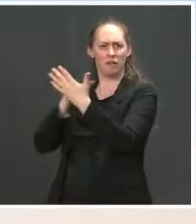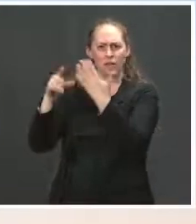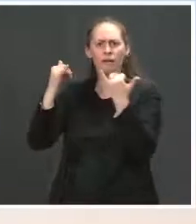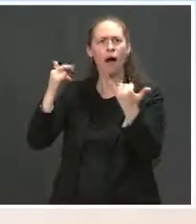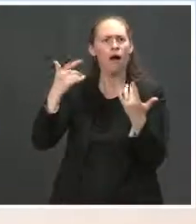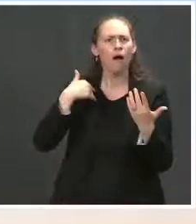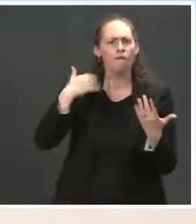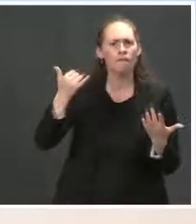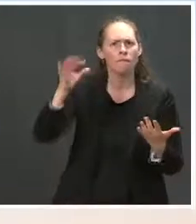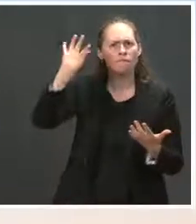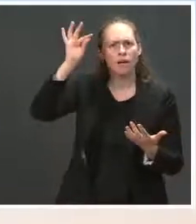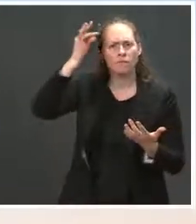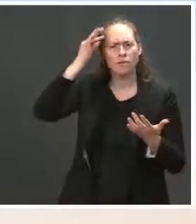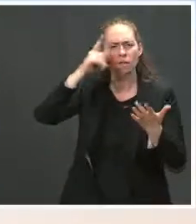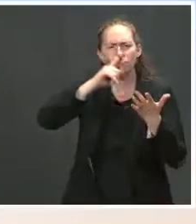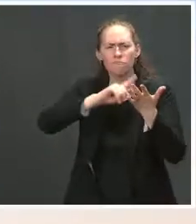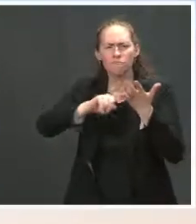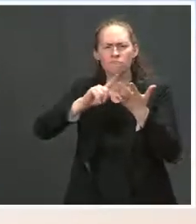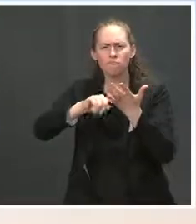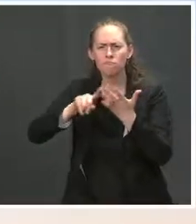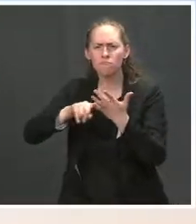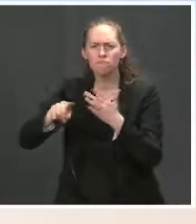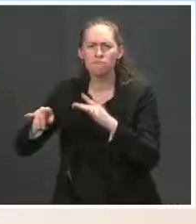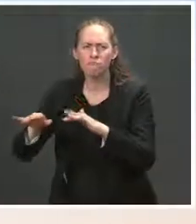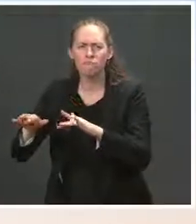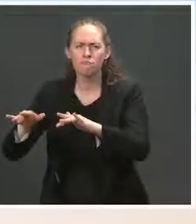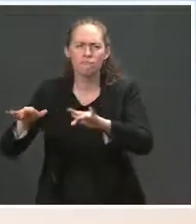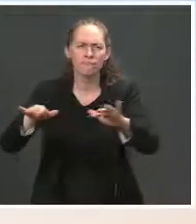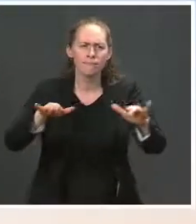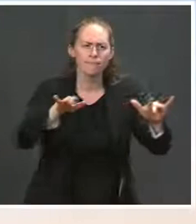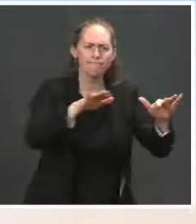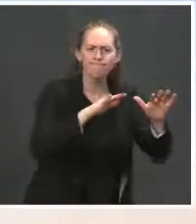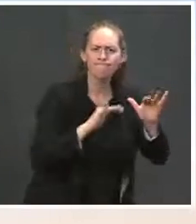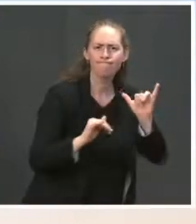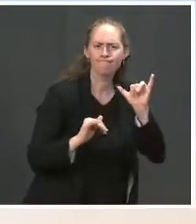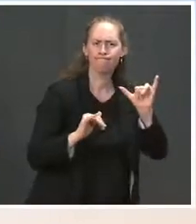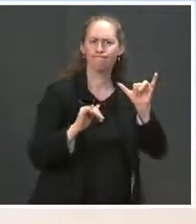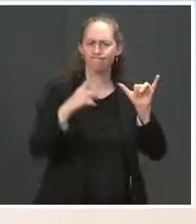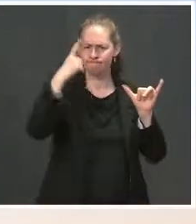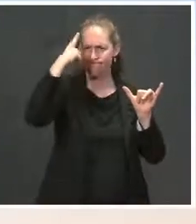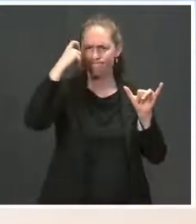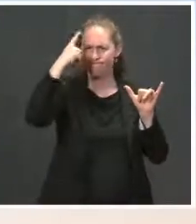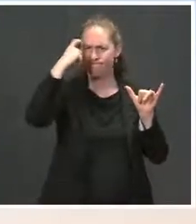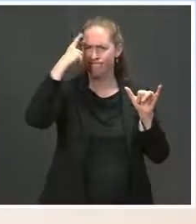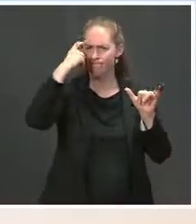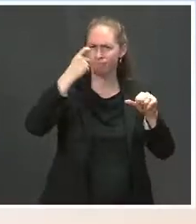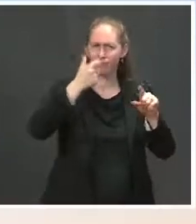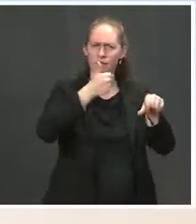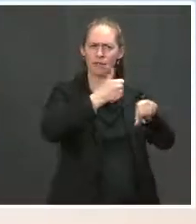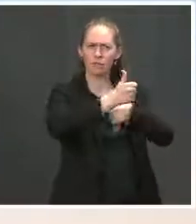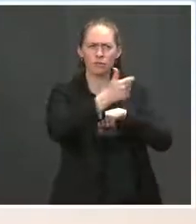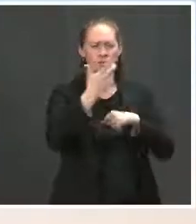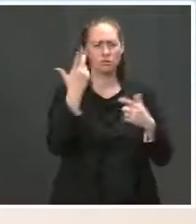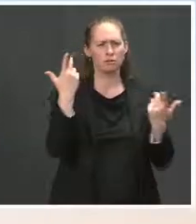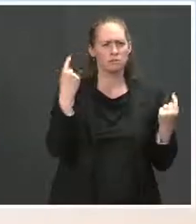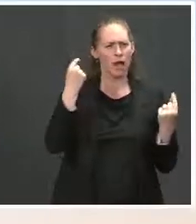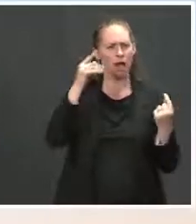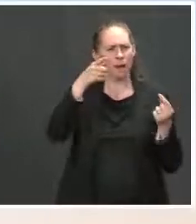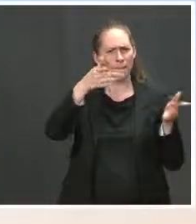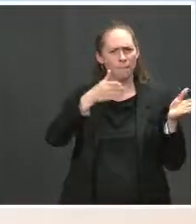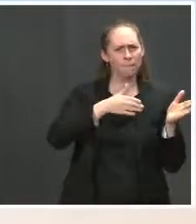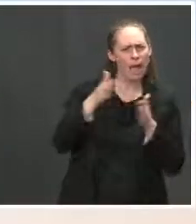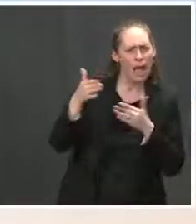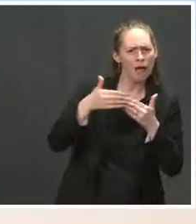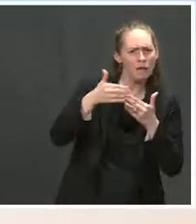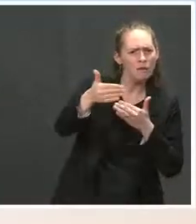linked to some of the operators here in Allegheny and Beaver counties in our region. Can you elaborate on what concrete actions are being taken or